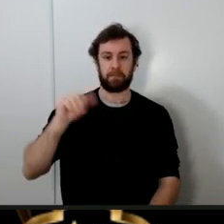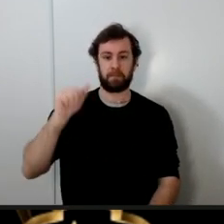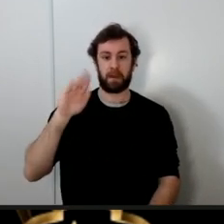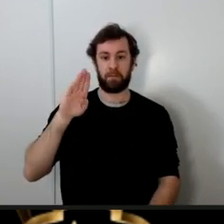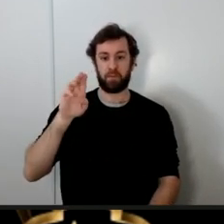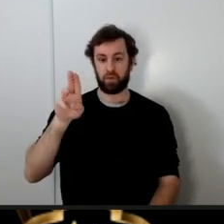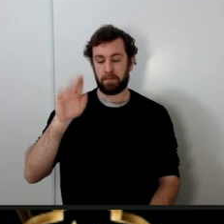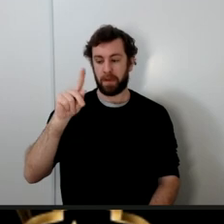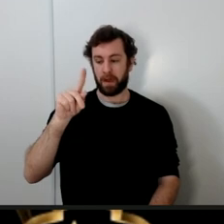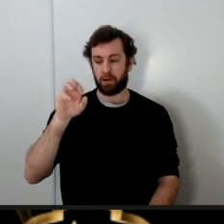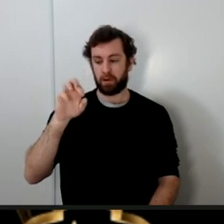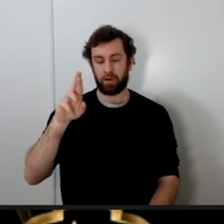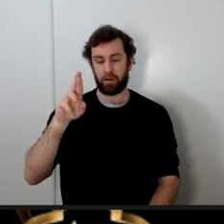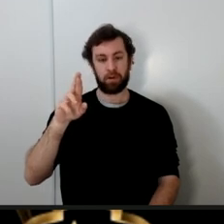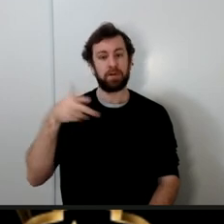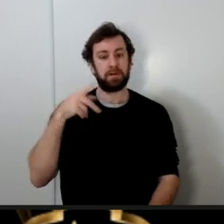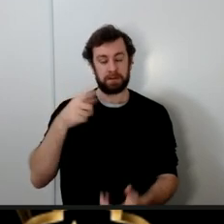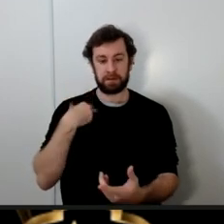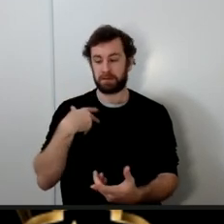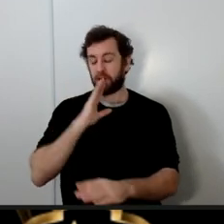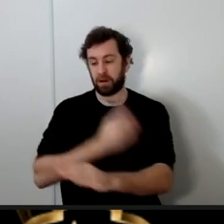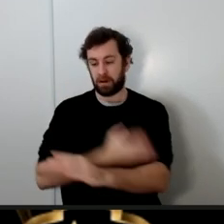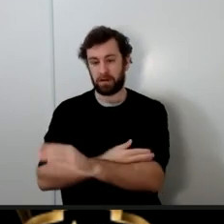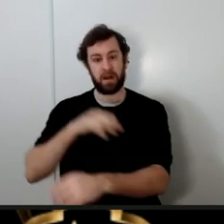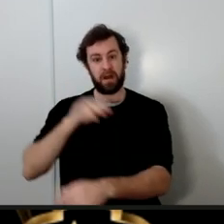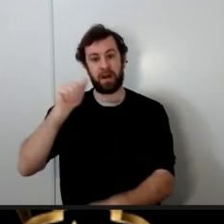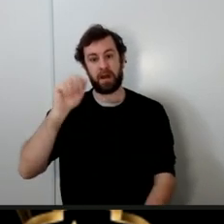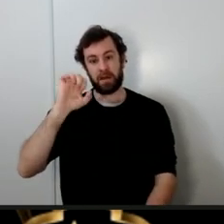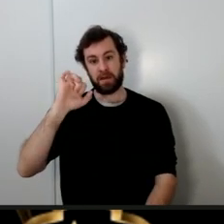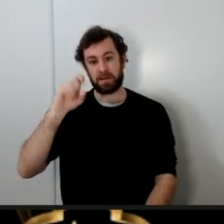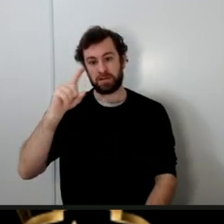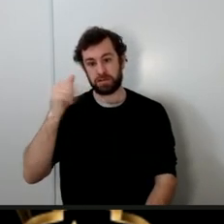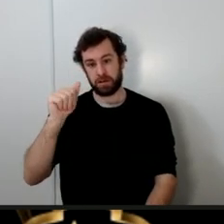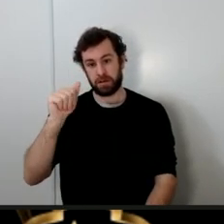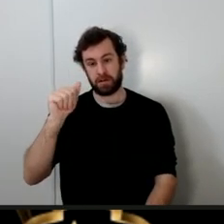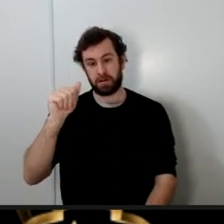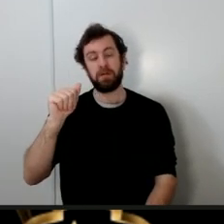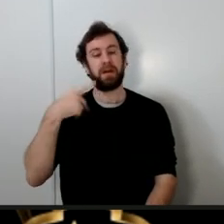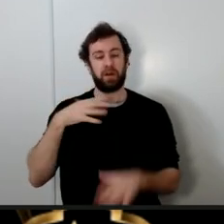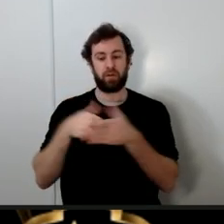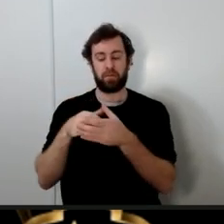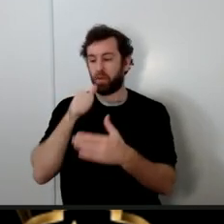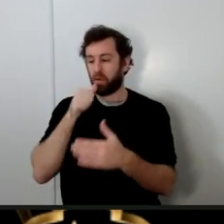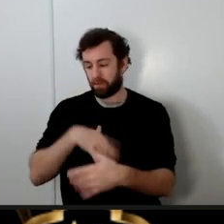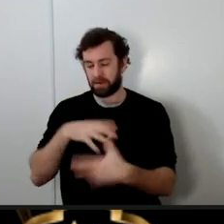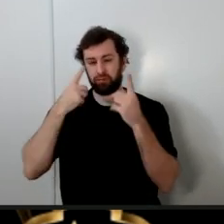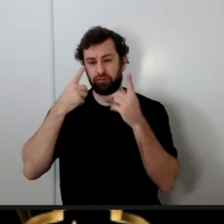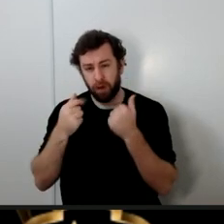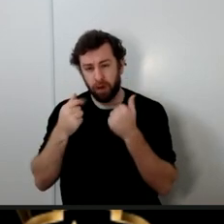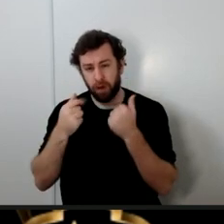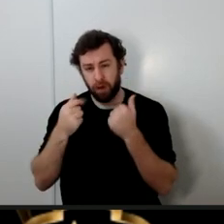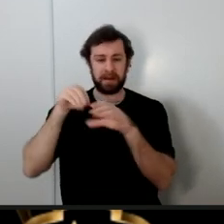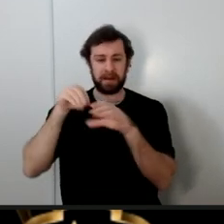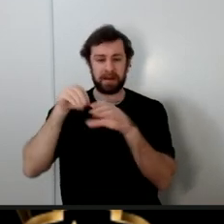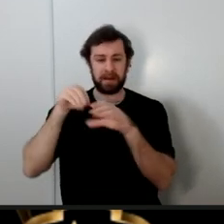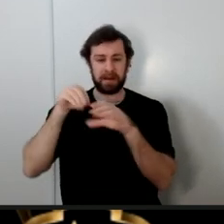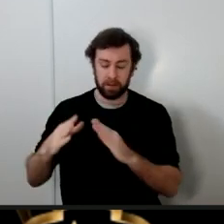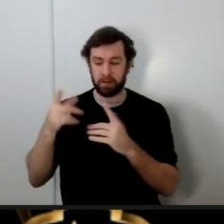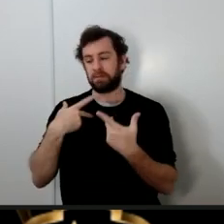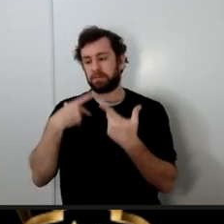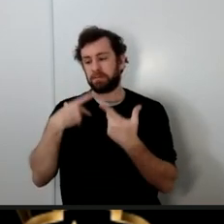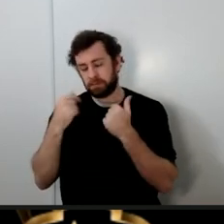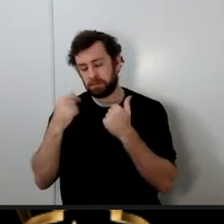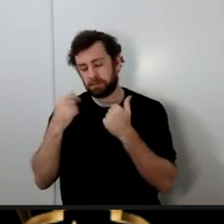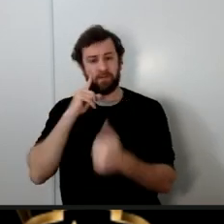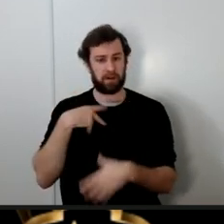of Abu Bakr she has a group of women in her own house crying and mourning for the death of Abu Bakr the caliph